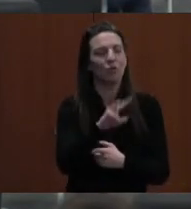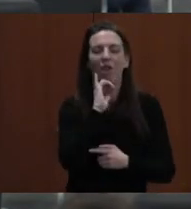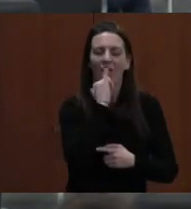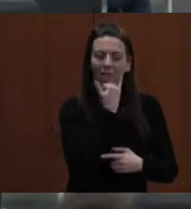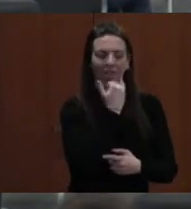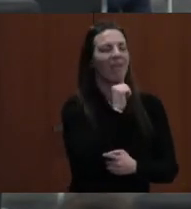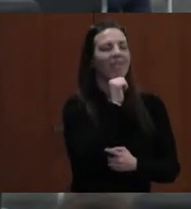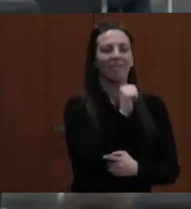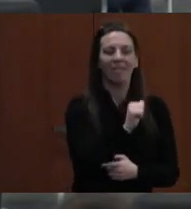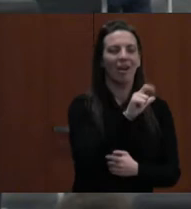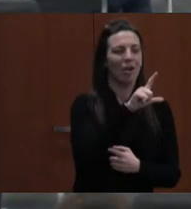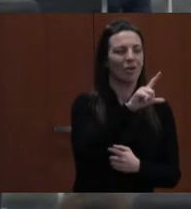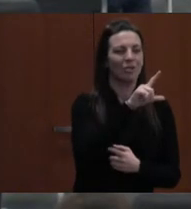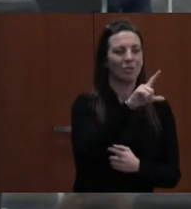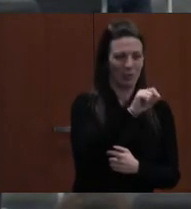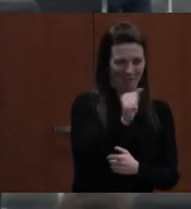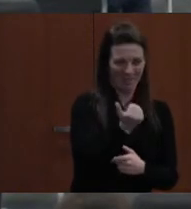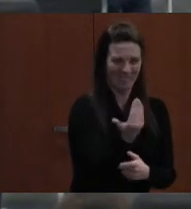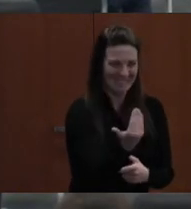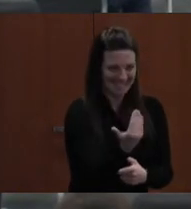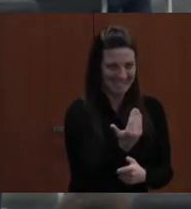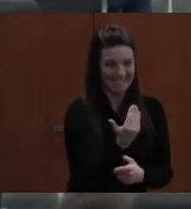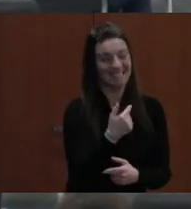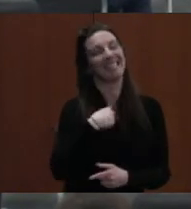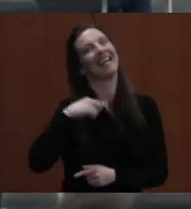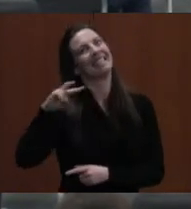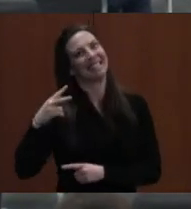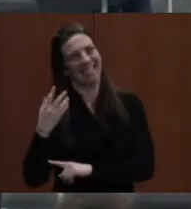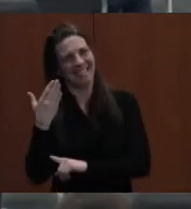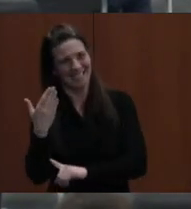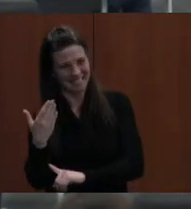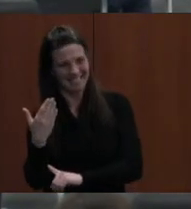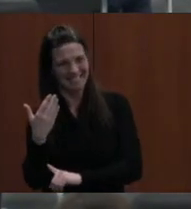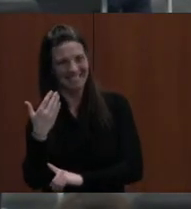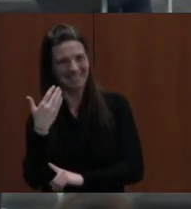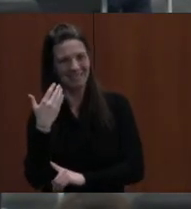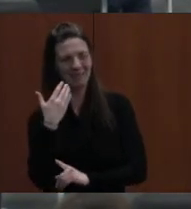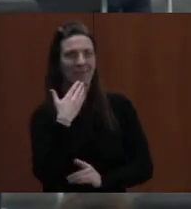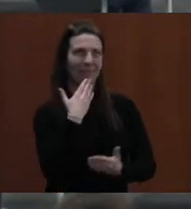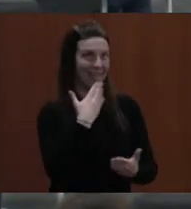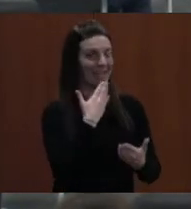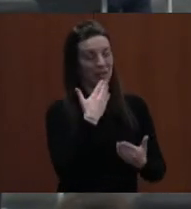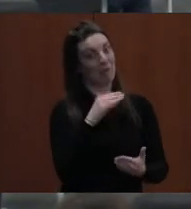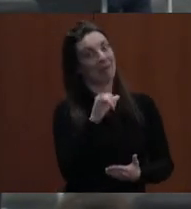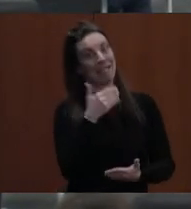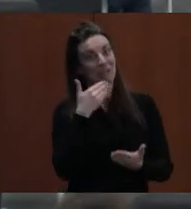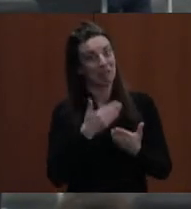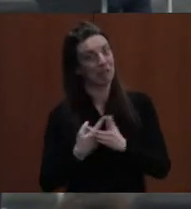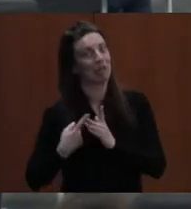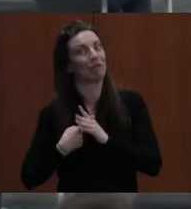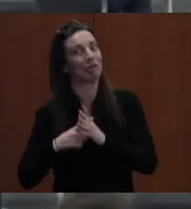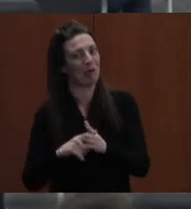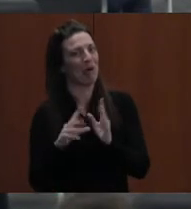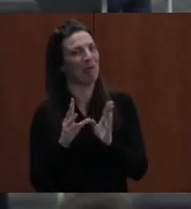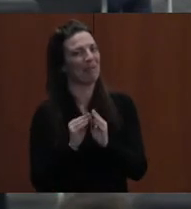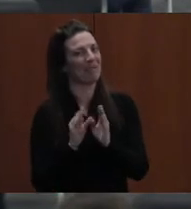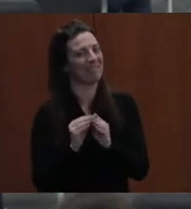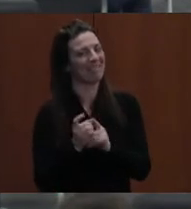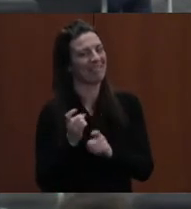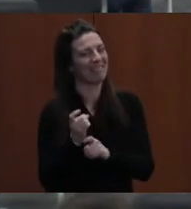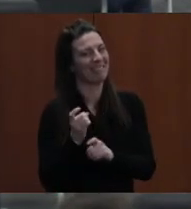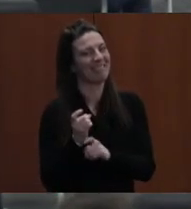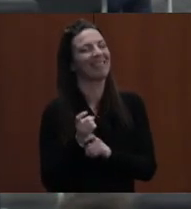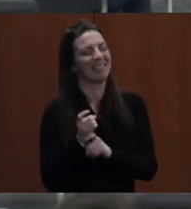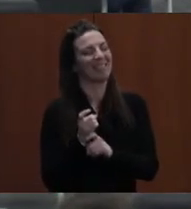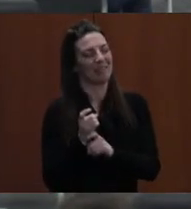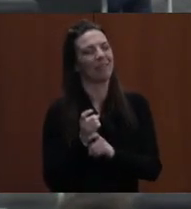And I will second that. Thank you, Dr. Zinkmeyer. We're off to a good start, aren't we? Okay.